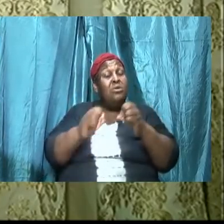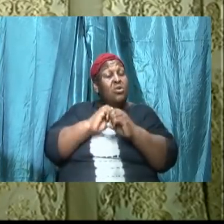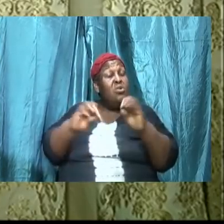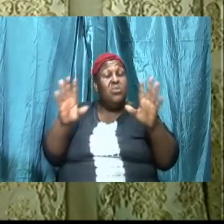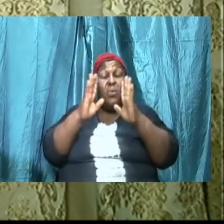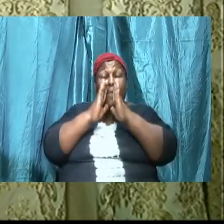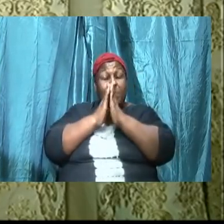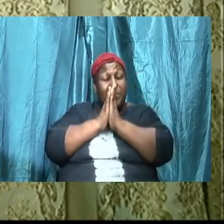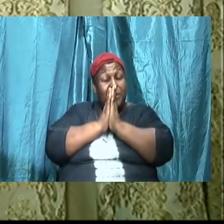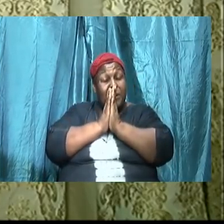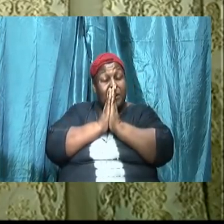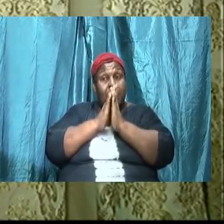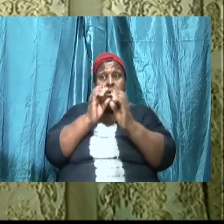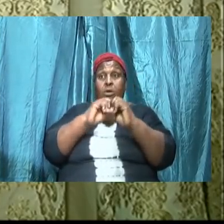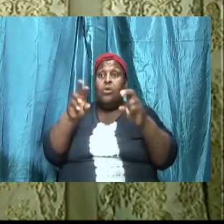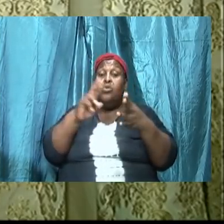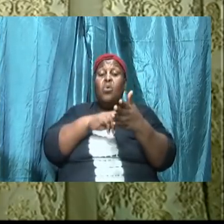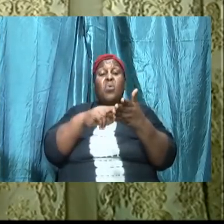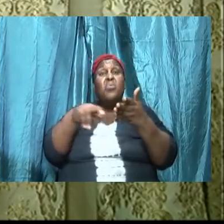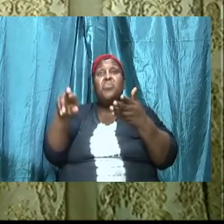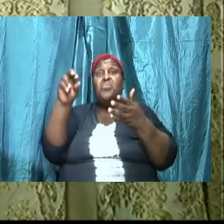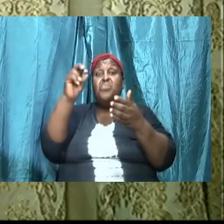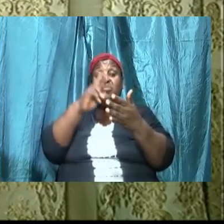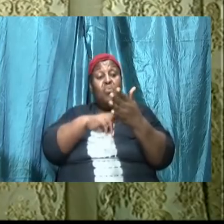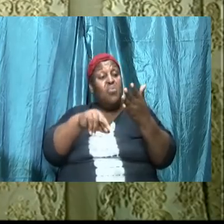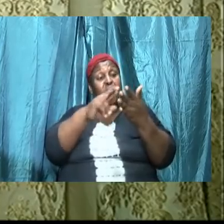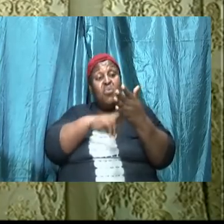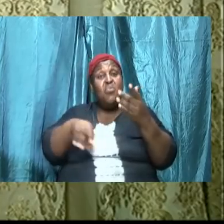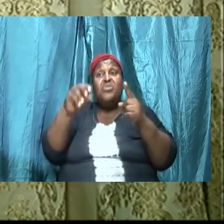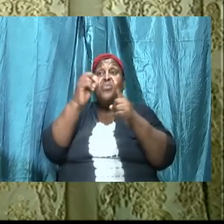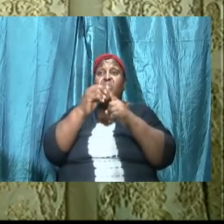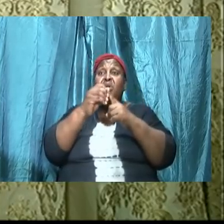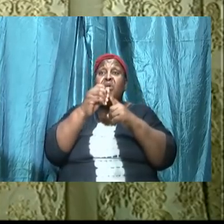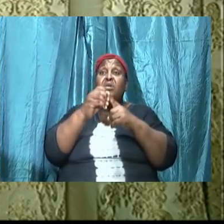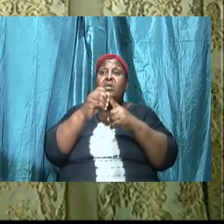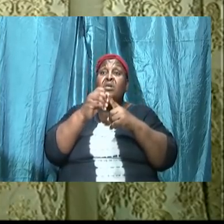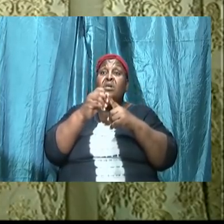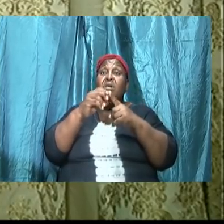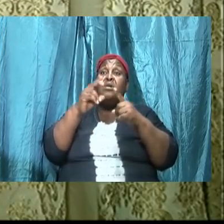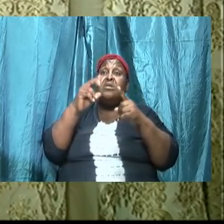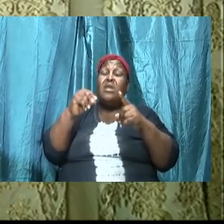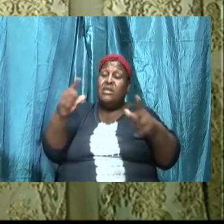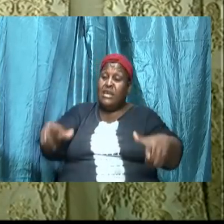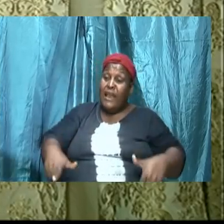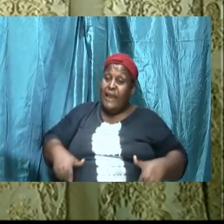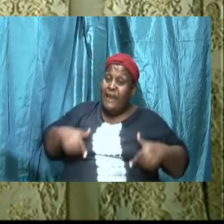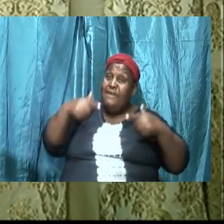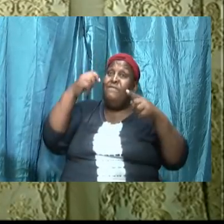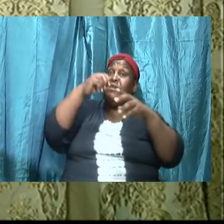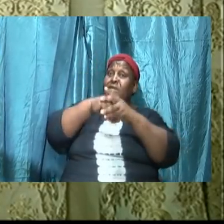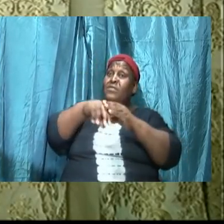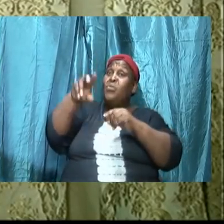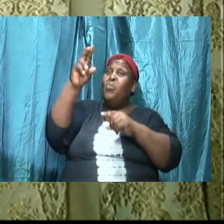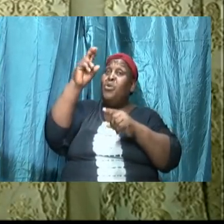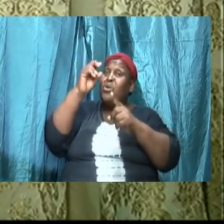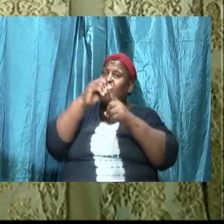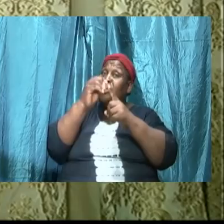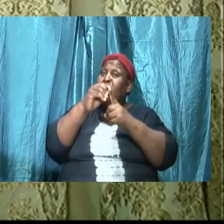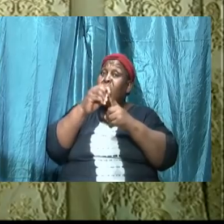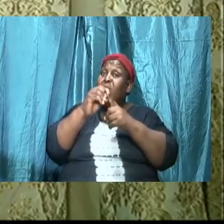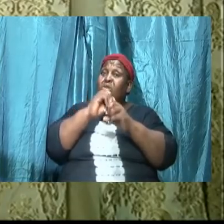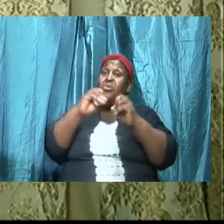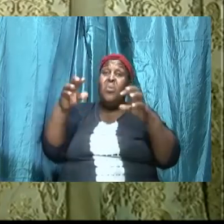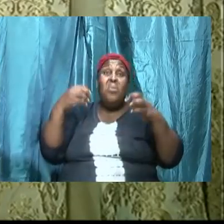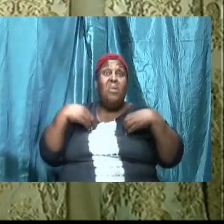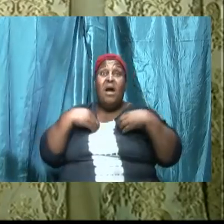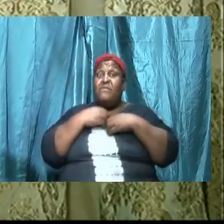don't read the word we are not saturated with the word we don't have nothing on the inside and we